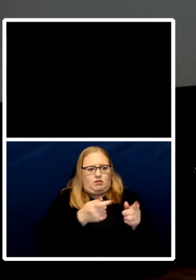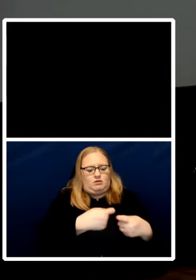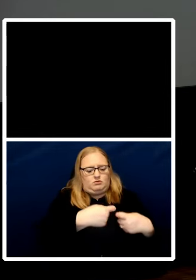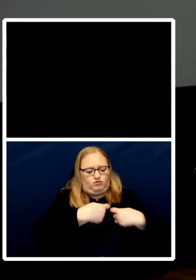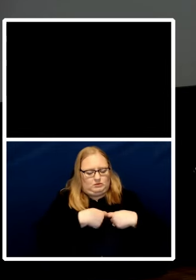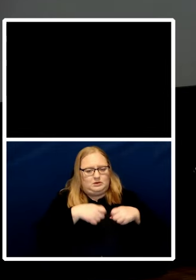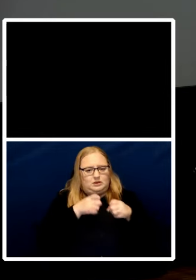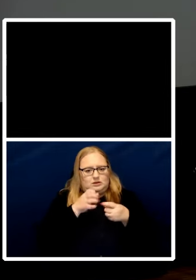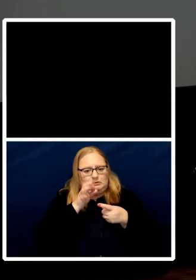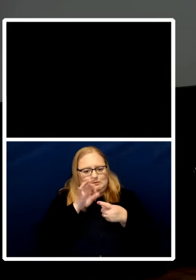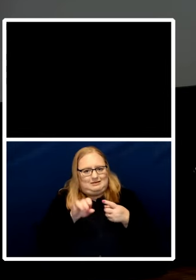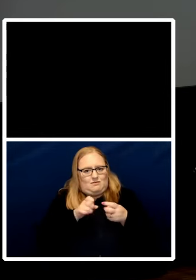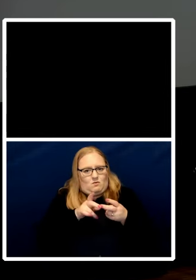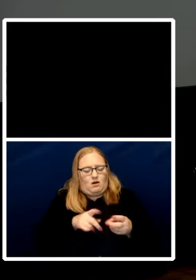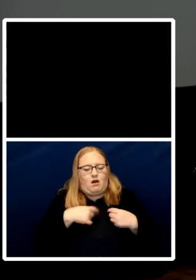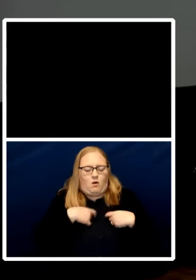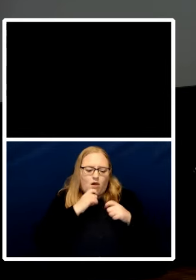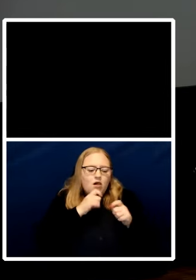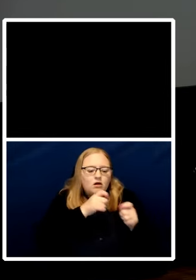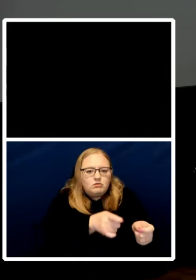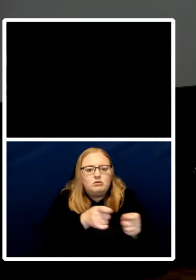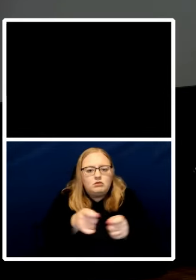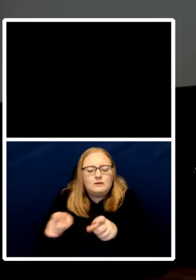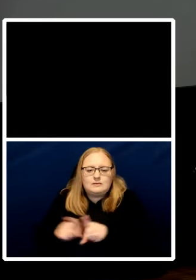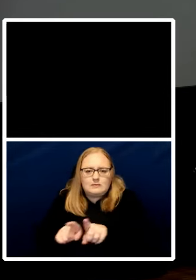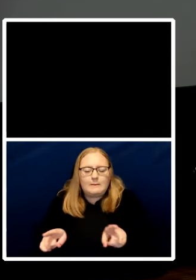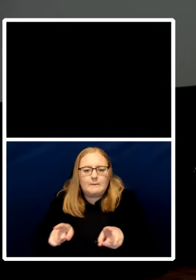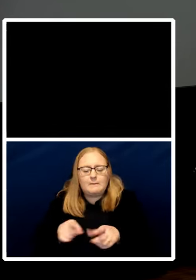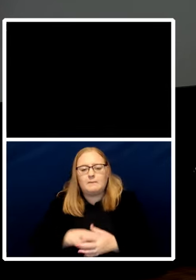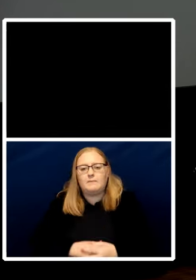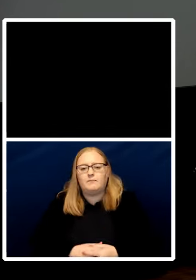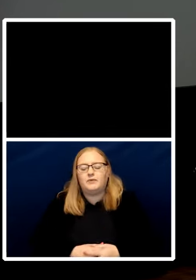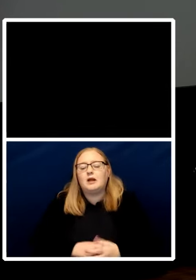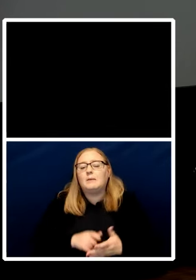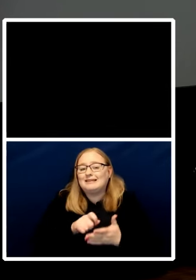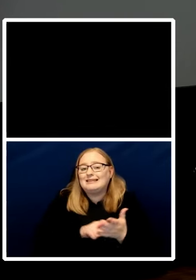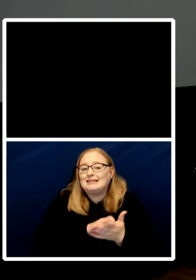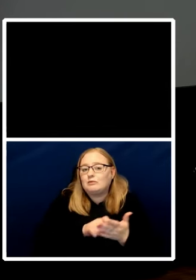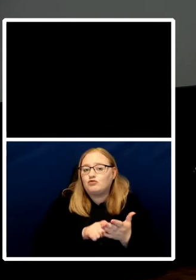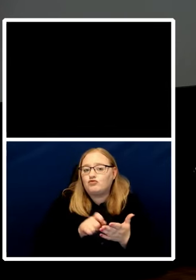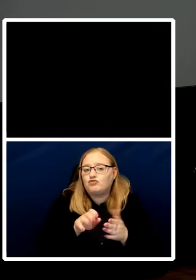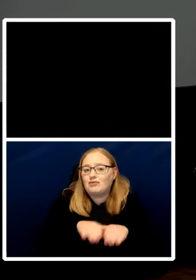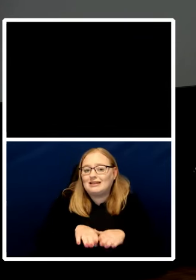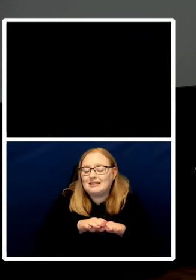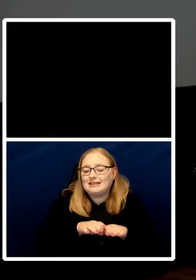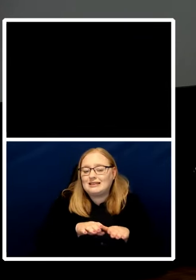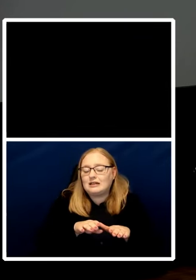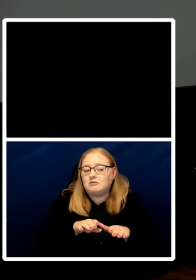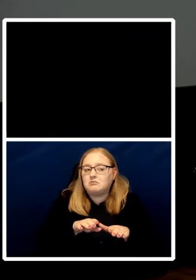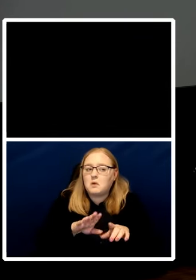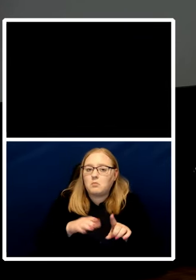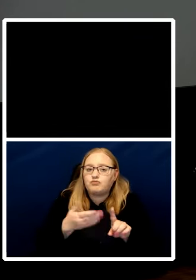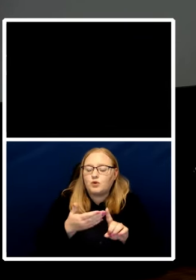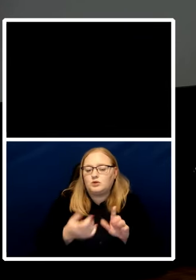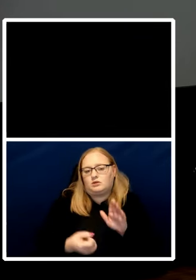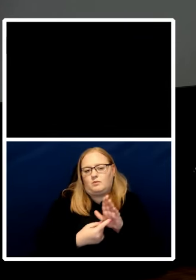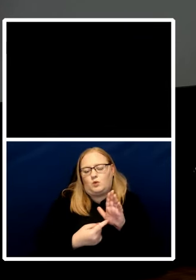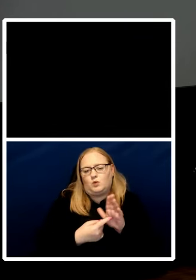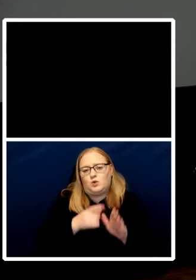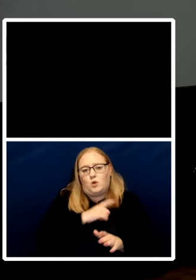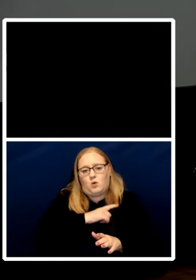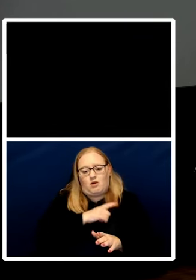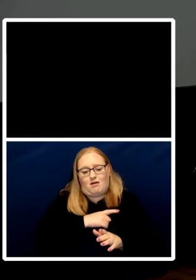regulation um approach is quite important too because i don't see how a democracy can sustain for more than five minutes